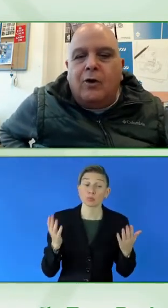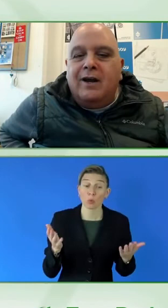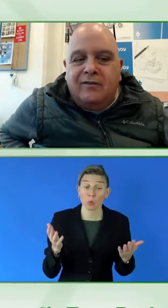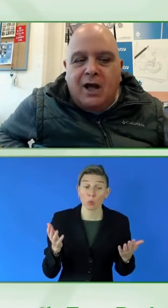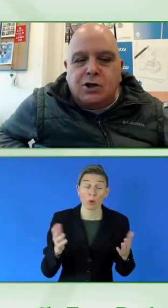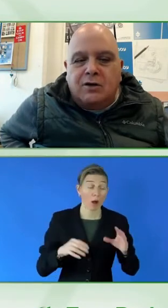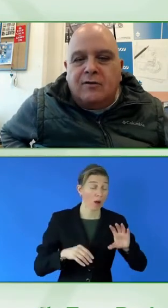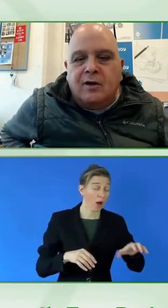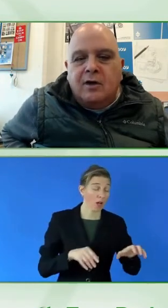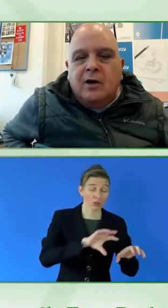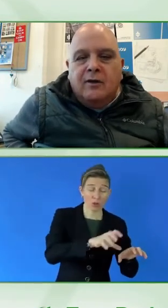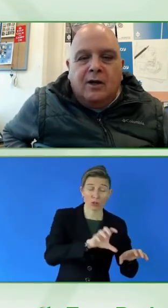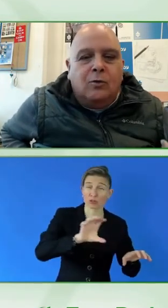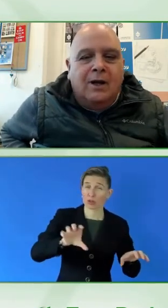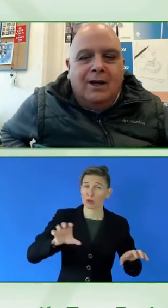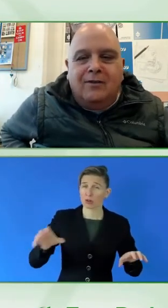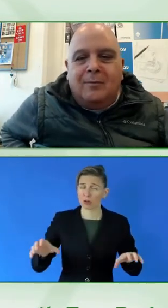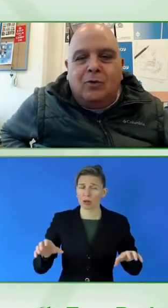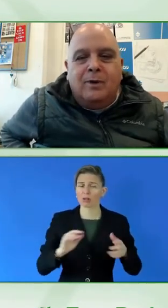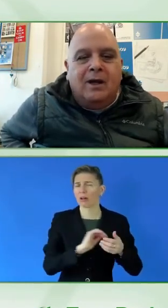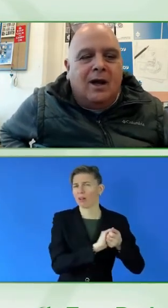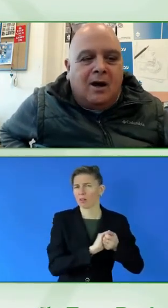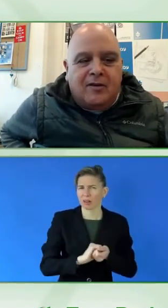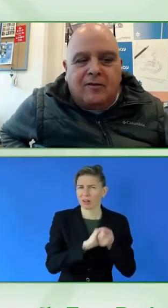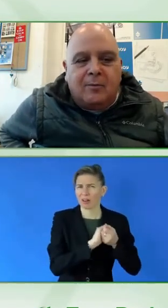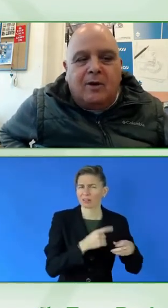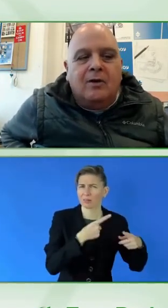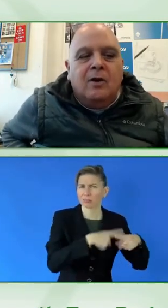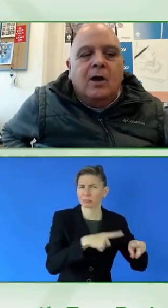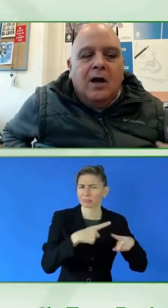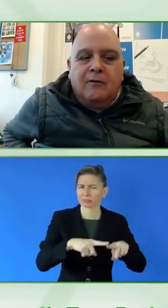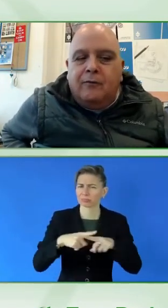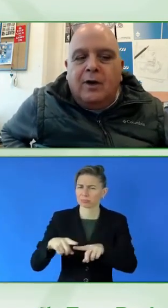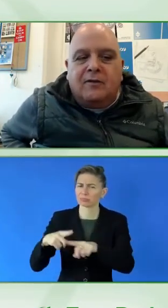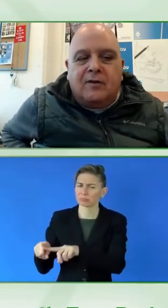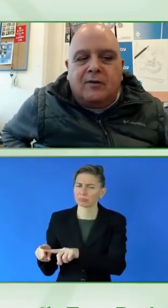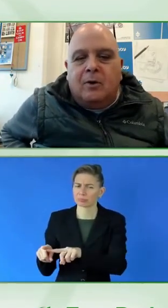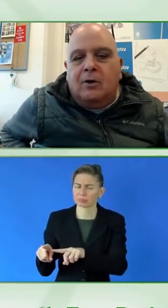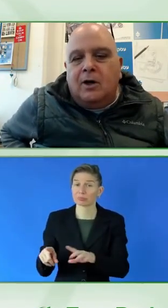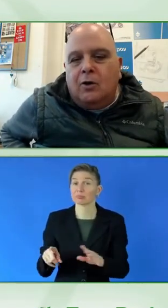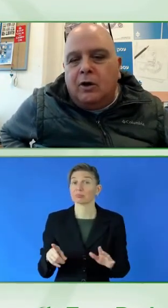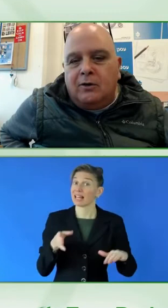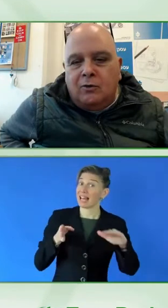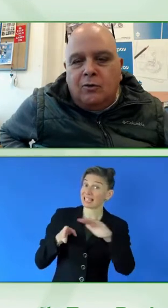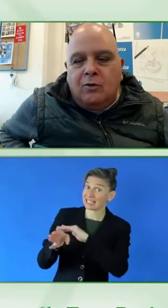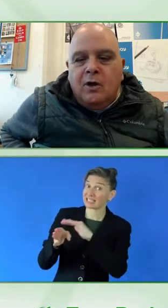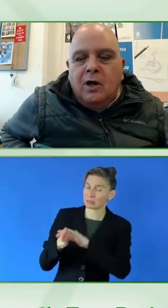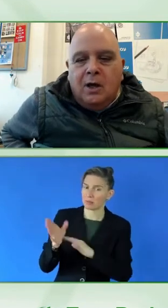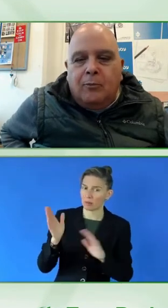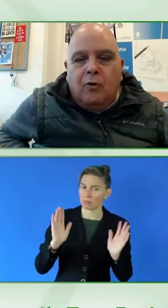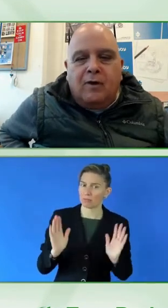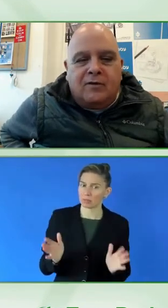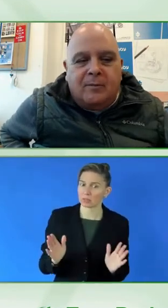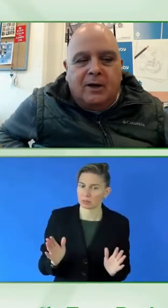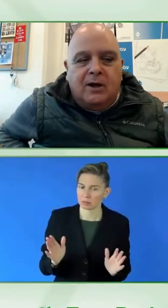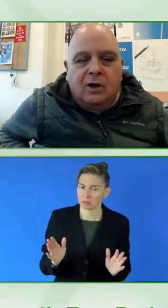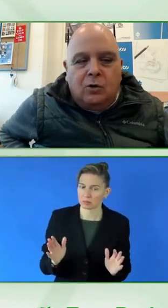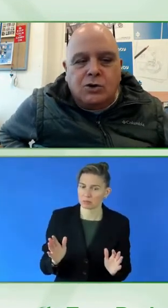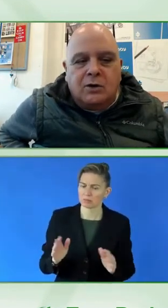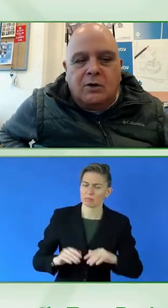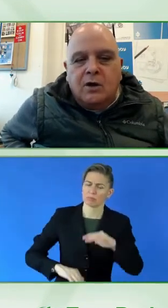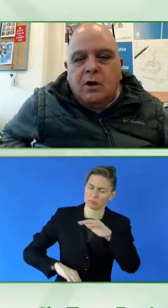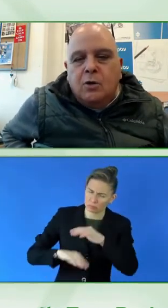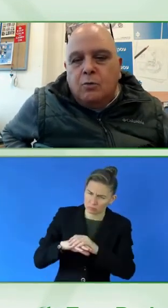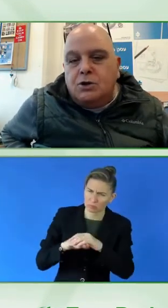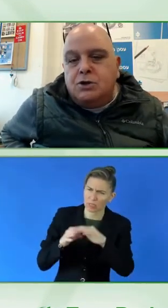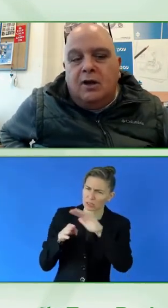of organizations that we need them to be accessible and fully accessible in order to improve accessibility